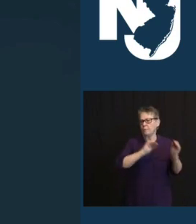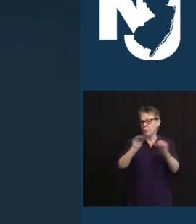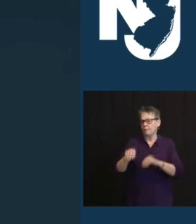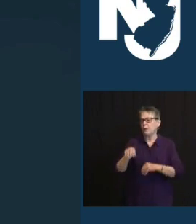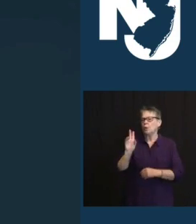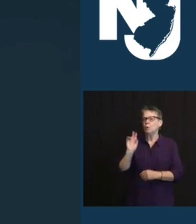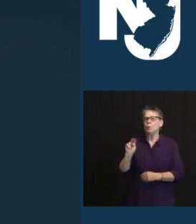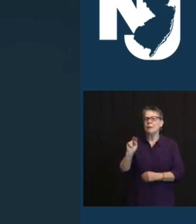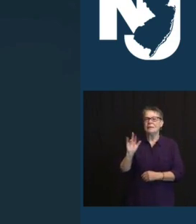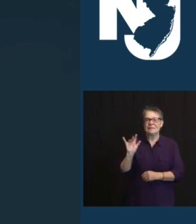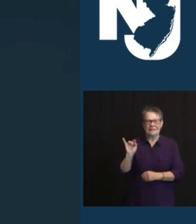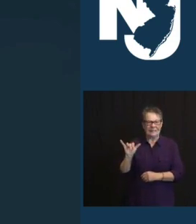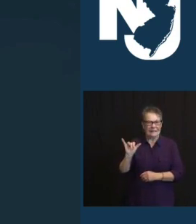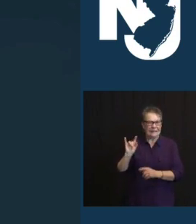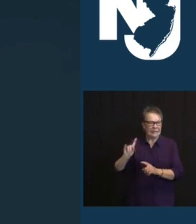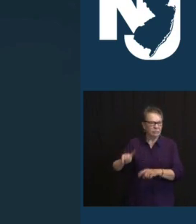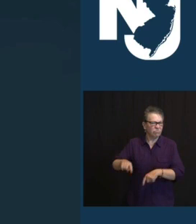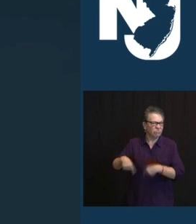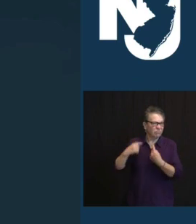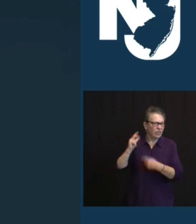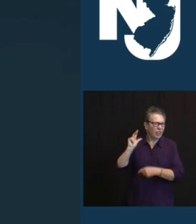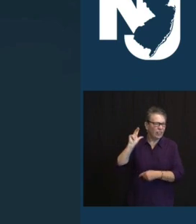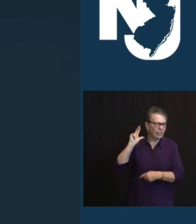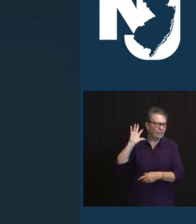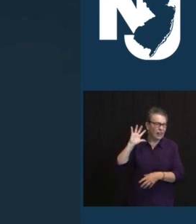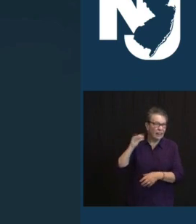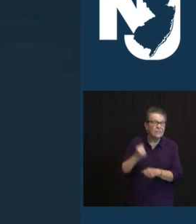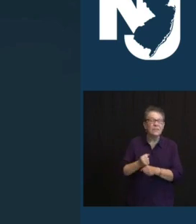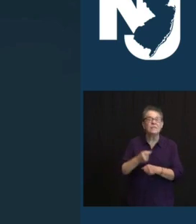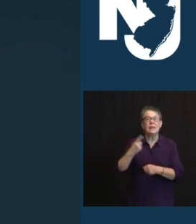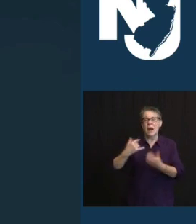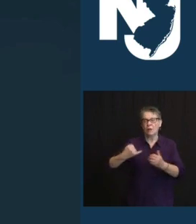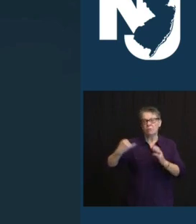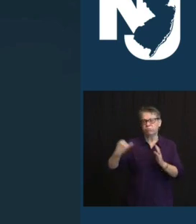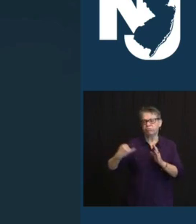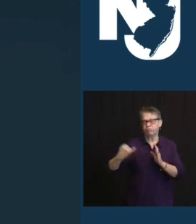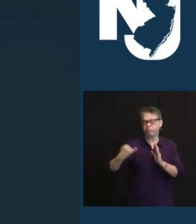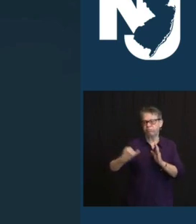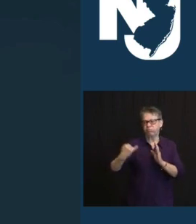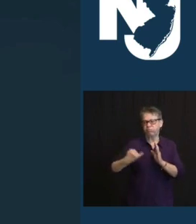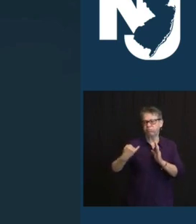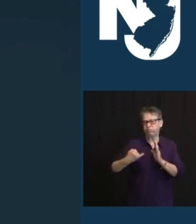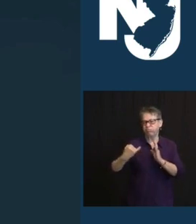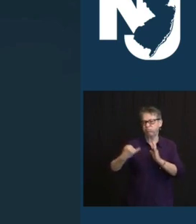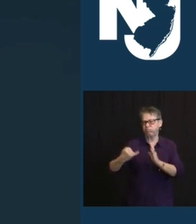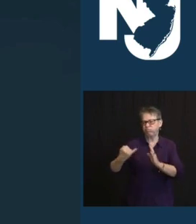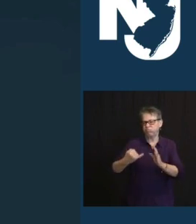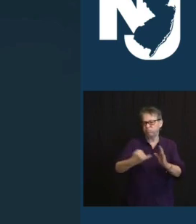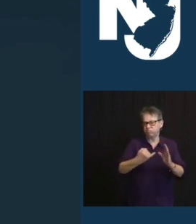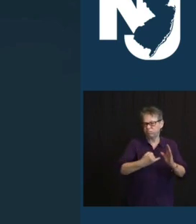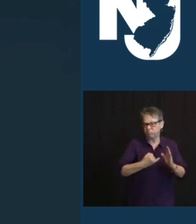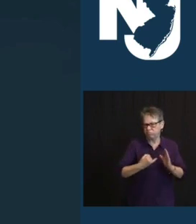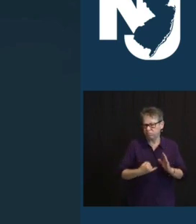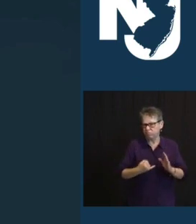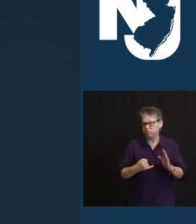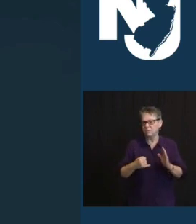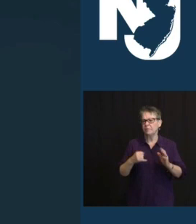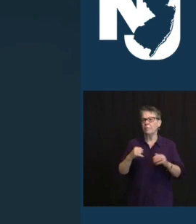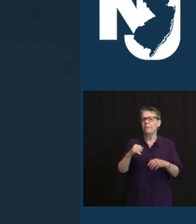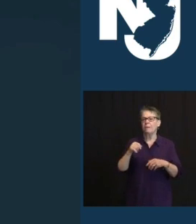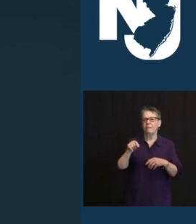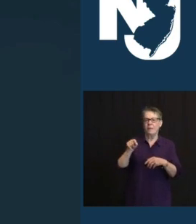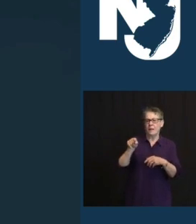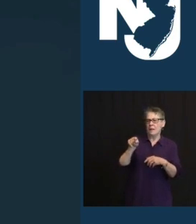YEARS, ART WAS HUGO'S CALLING AND HE WAS A NOTED LEADER IN THE NUEVO LATINO ART MOVEMENT. ROUGHLY 30 OF THOSE YEARS WERE